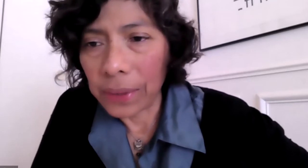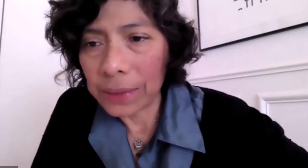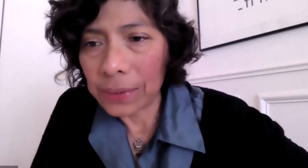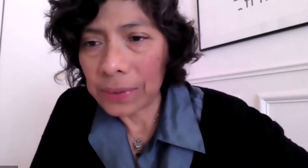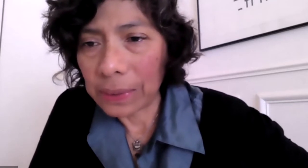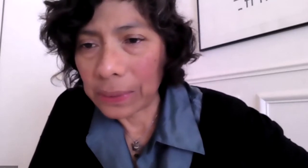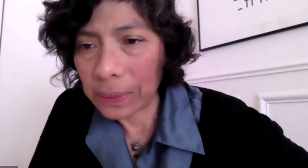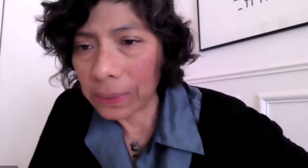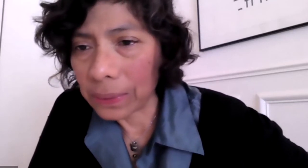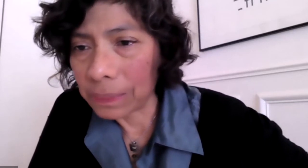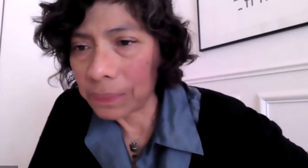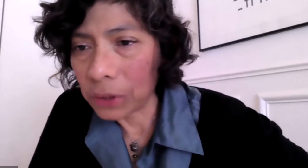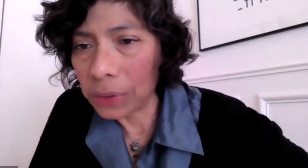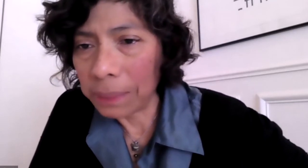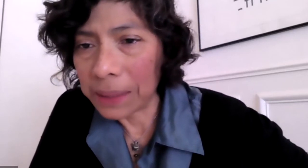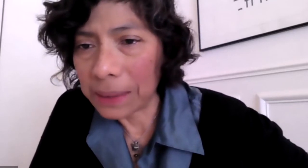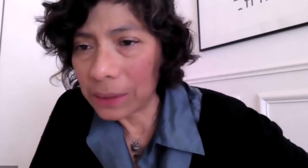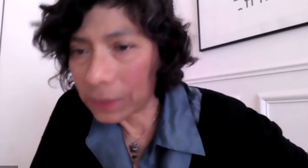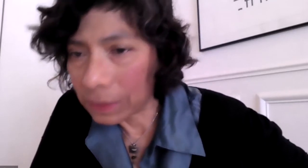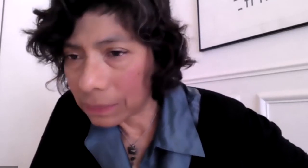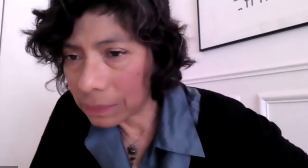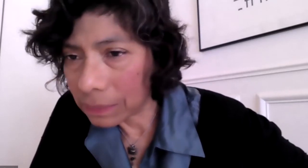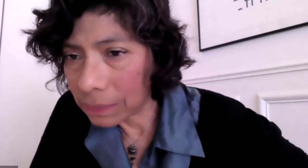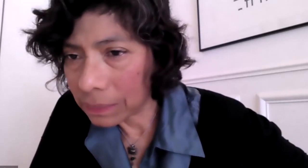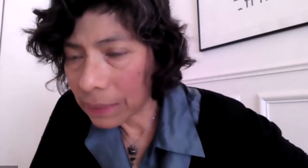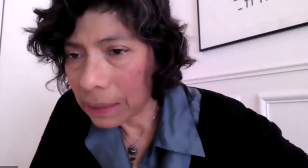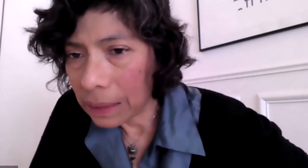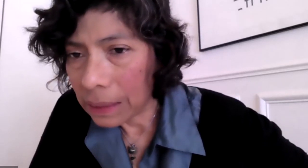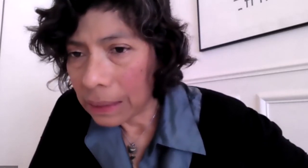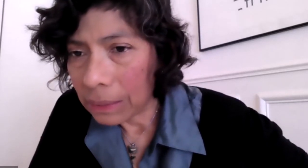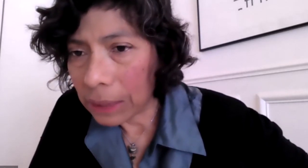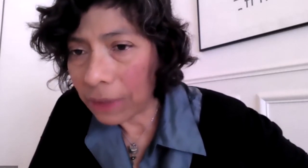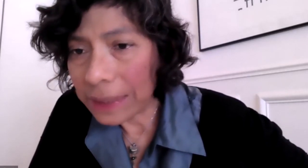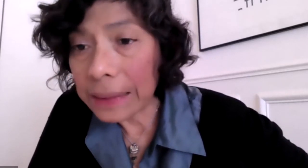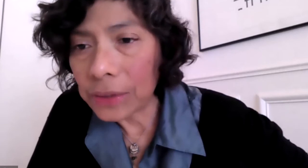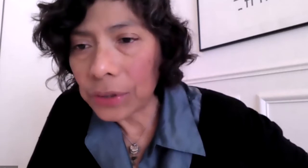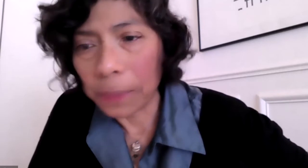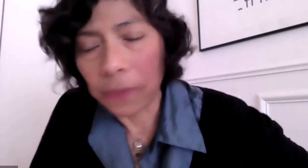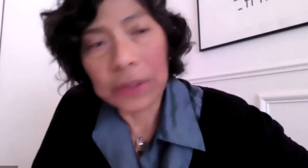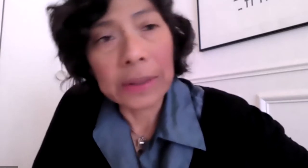Like this syndrome really exists or it's an invention.